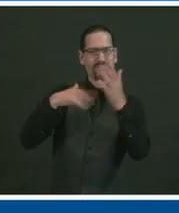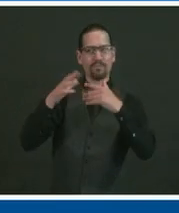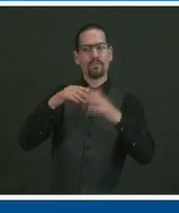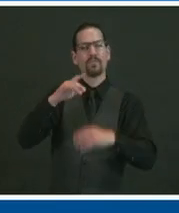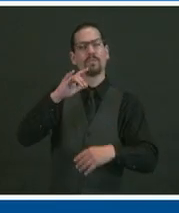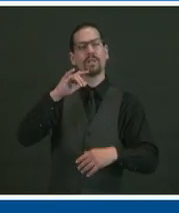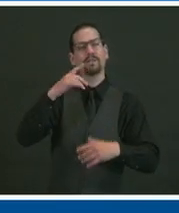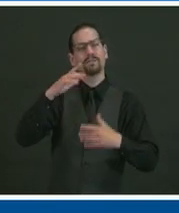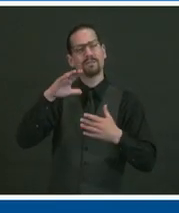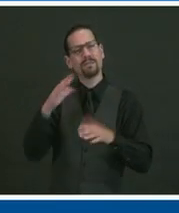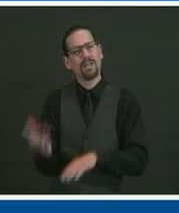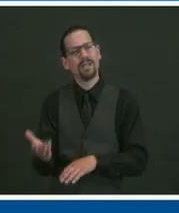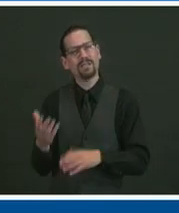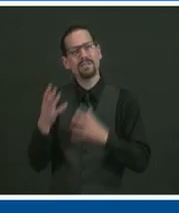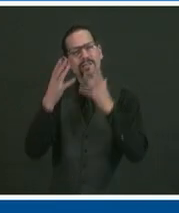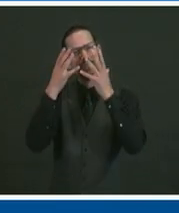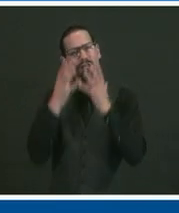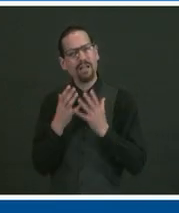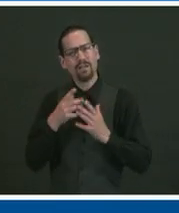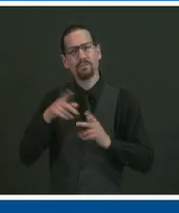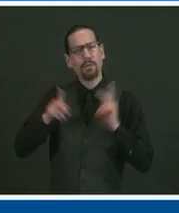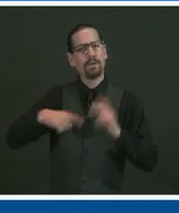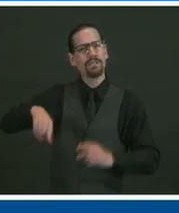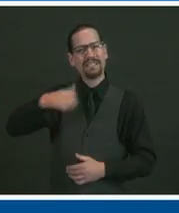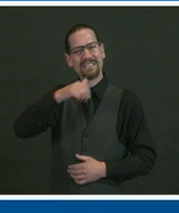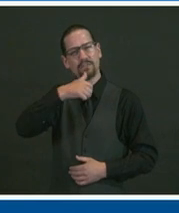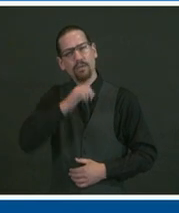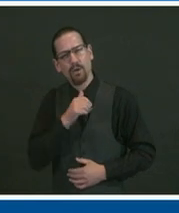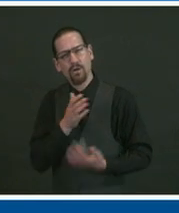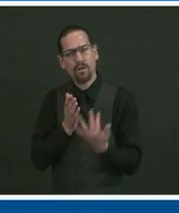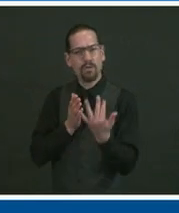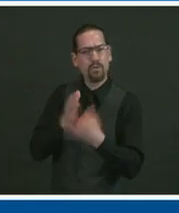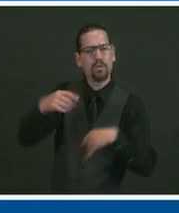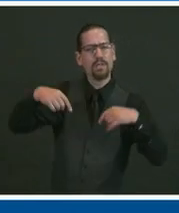It's in our community. And just take a moment to recognize that.